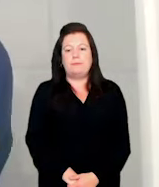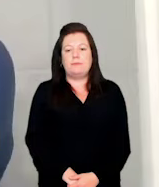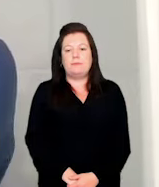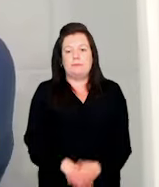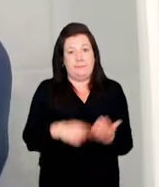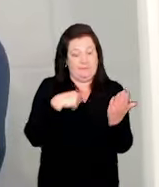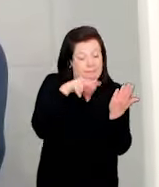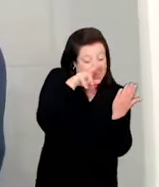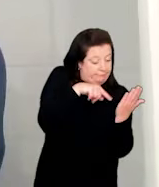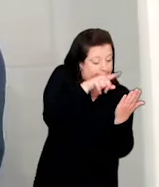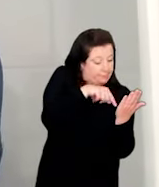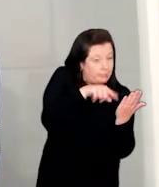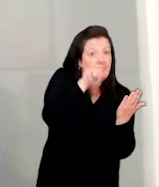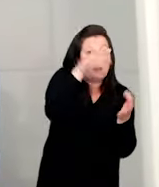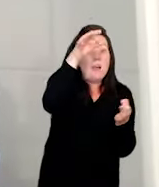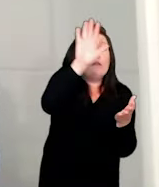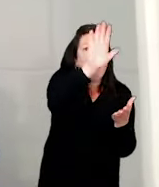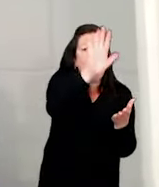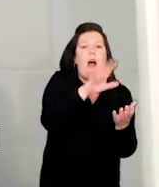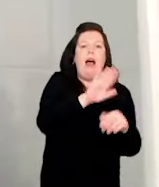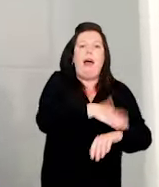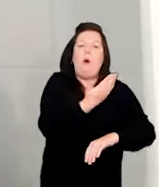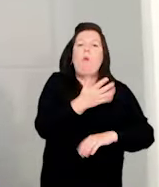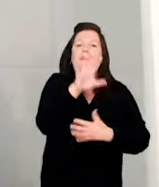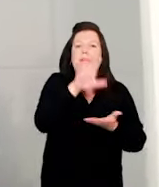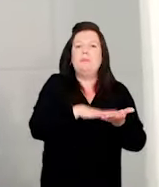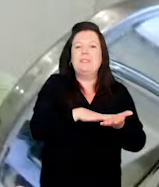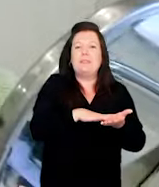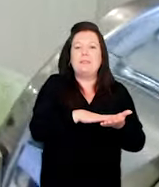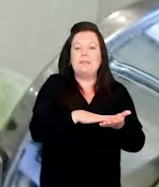It says we should leave it on for 50 minutes.